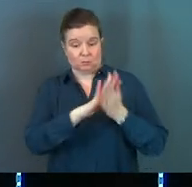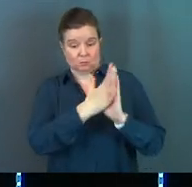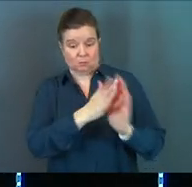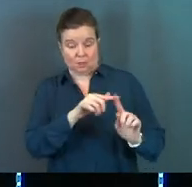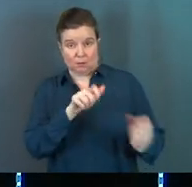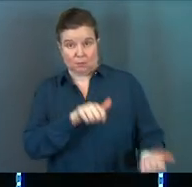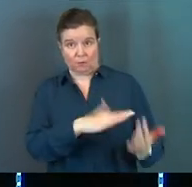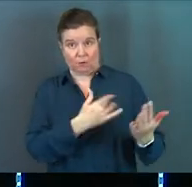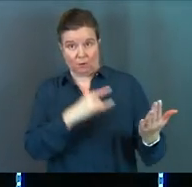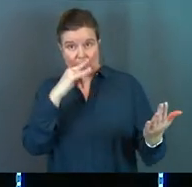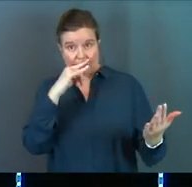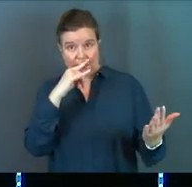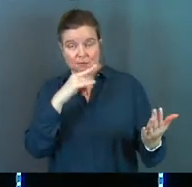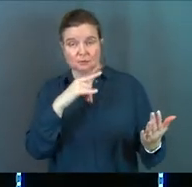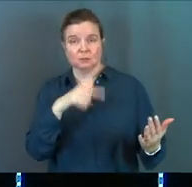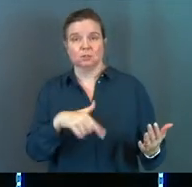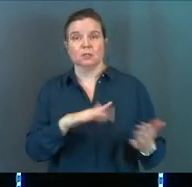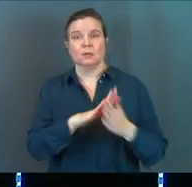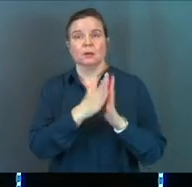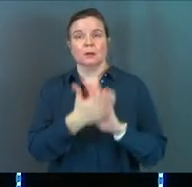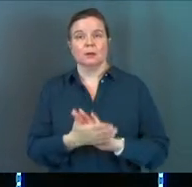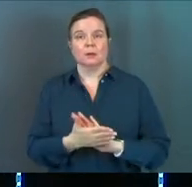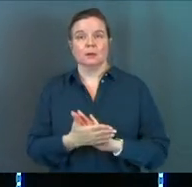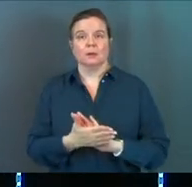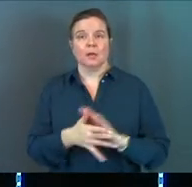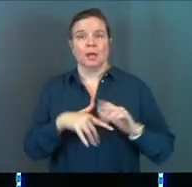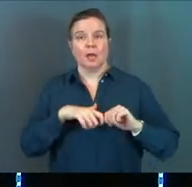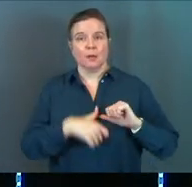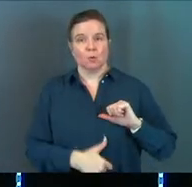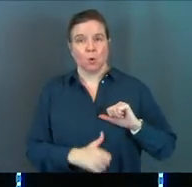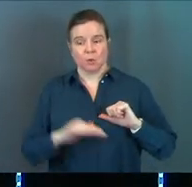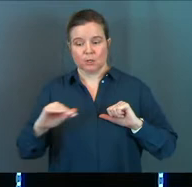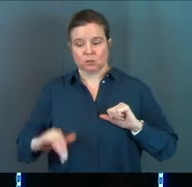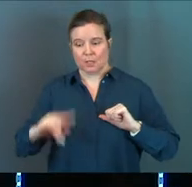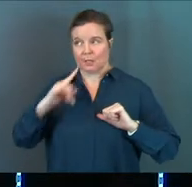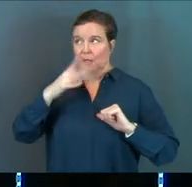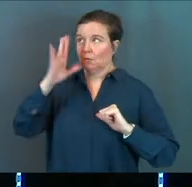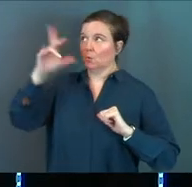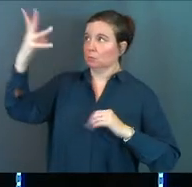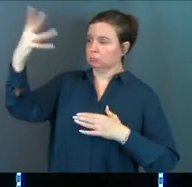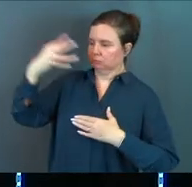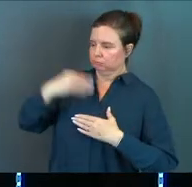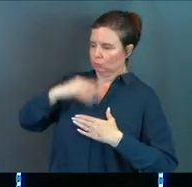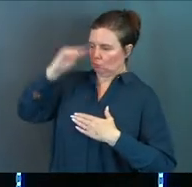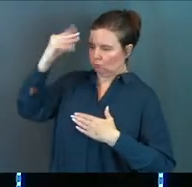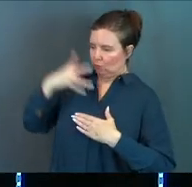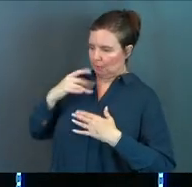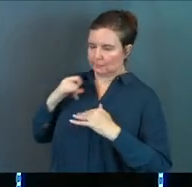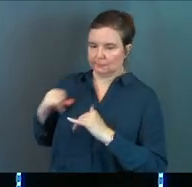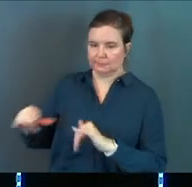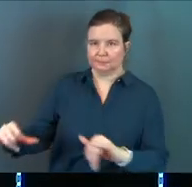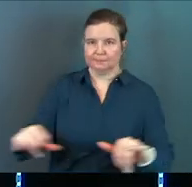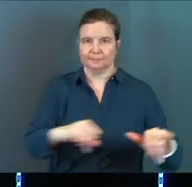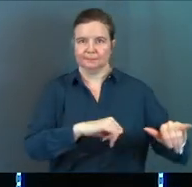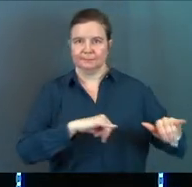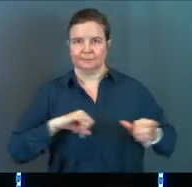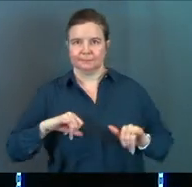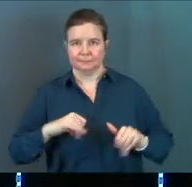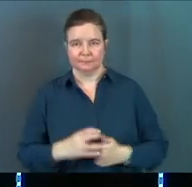became in front of our kids is she became a broken child of God who receives his grace just like you.